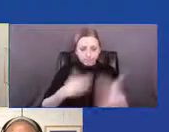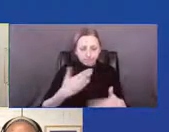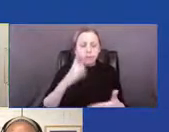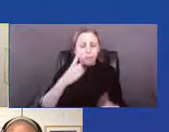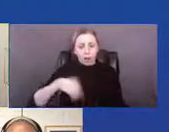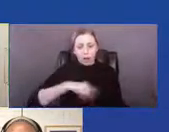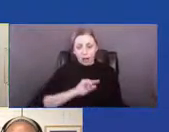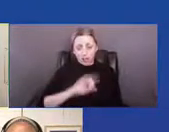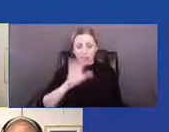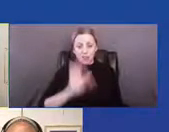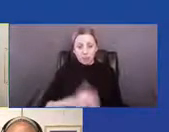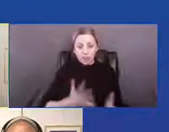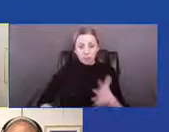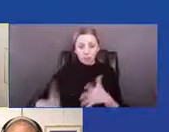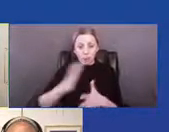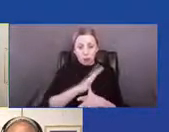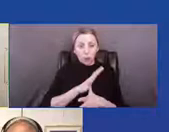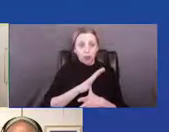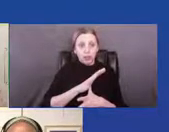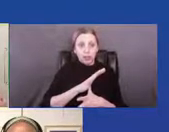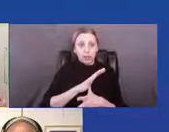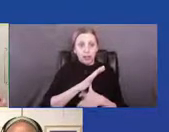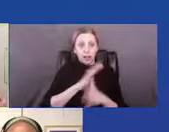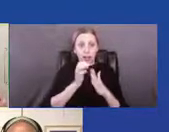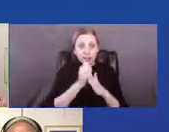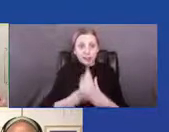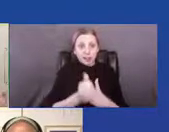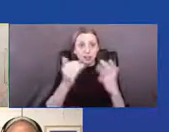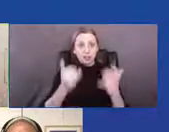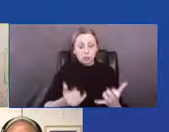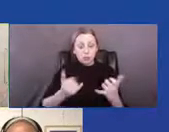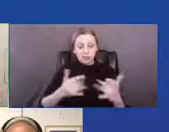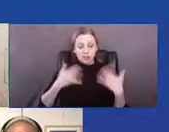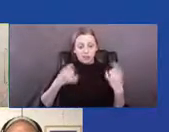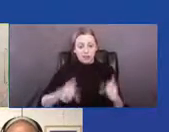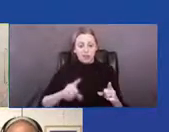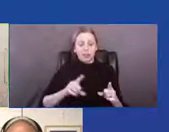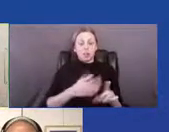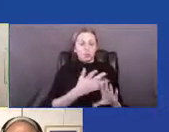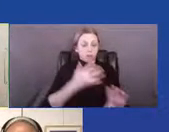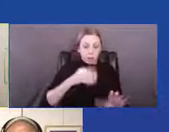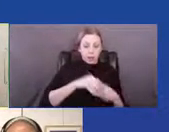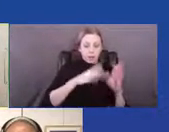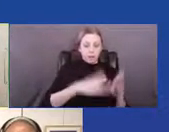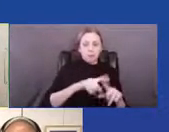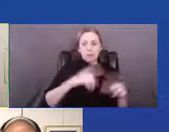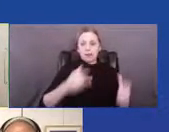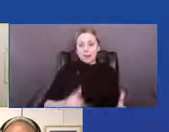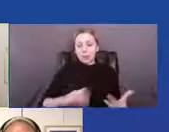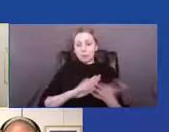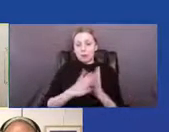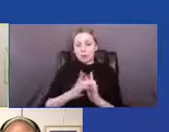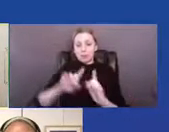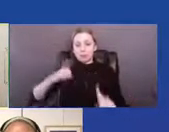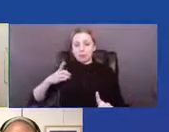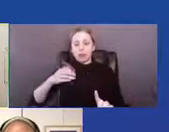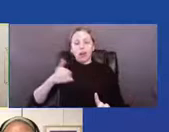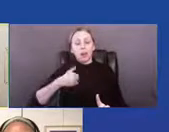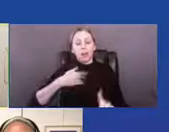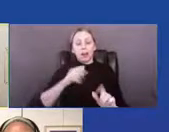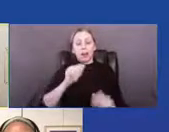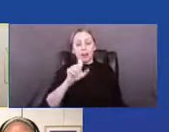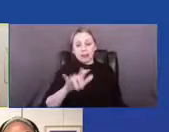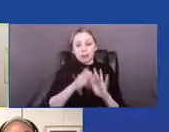carried over in turning today's gathering into a digital event. We have ASL interpretation from Sign Nexus